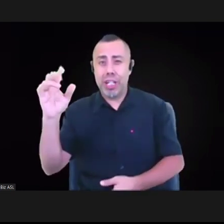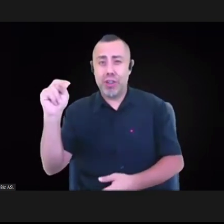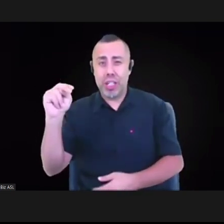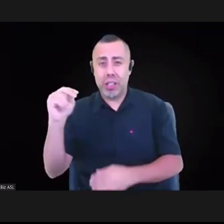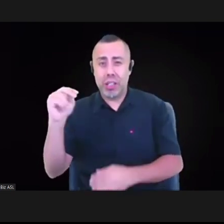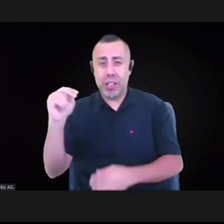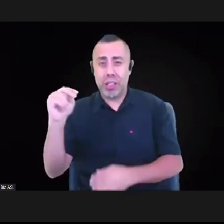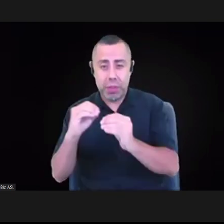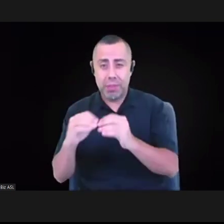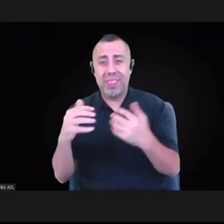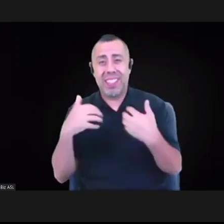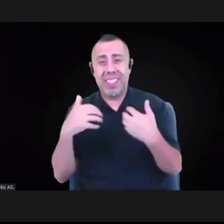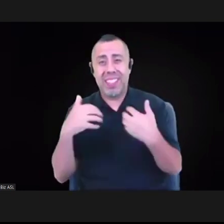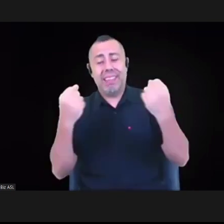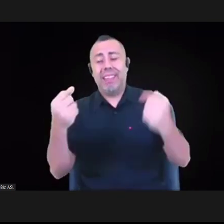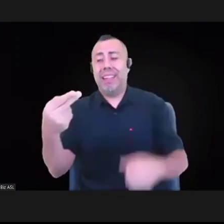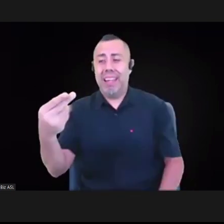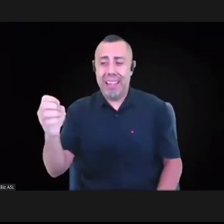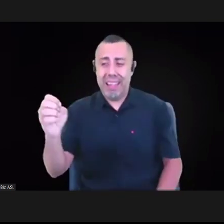also be another way to influence.